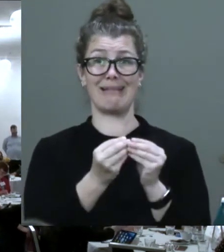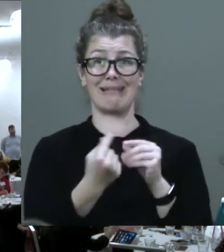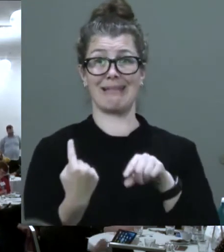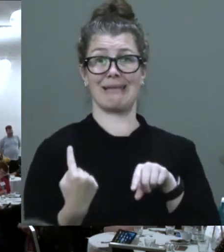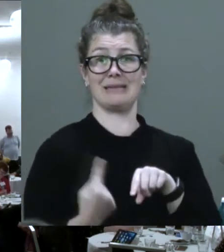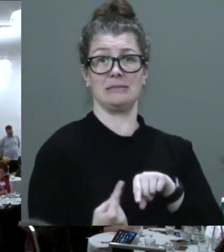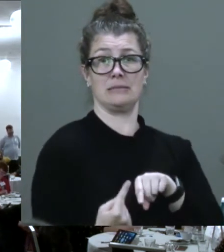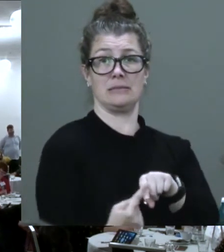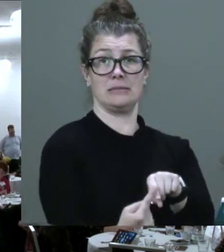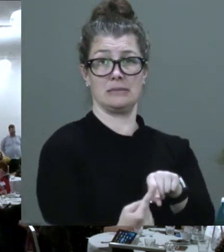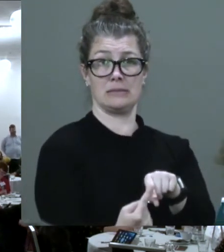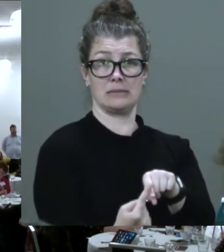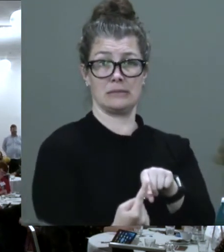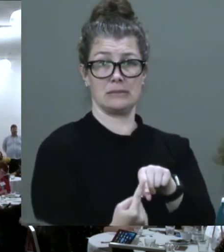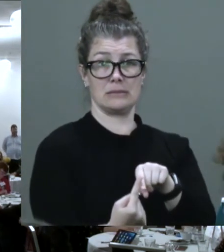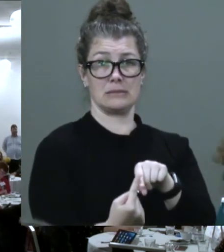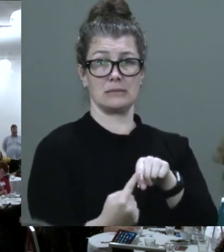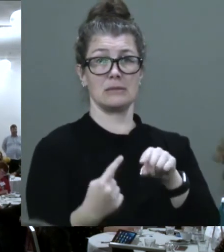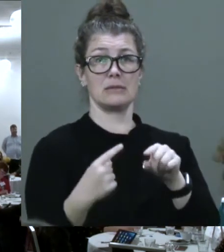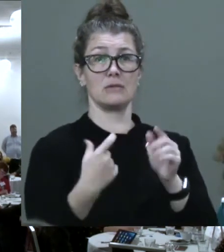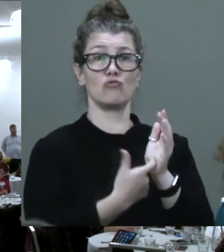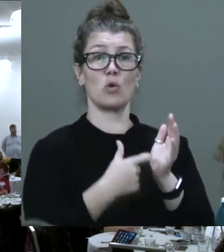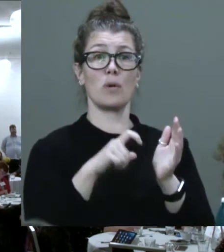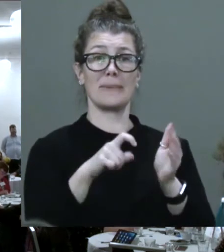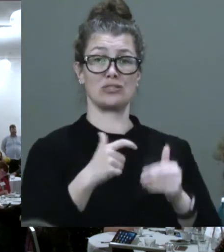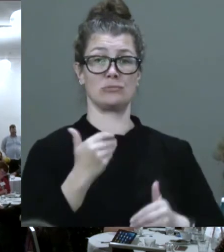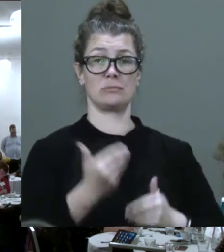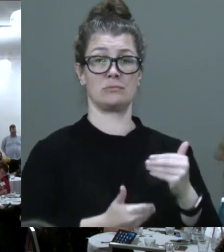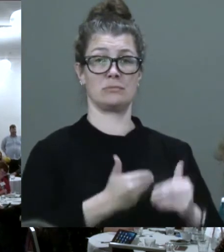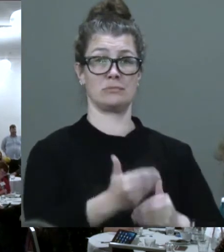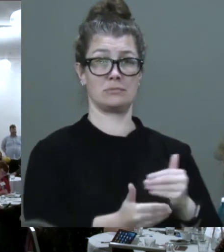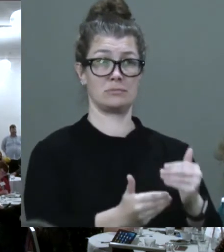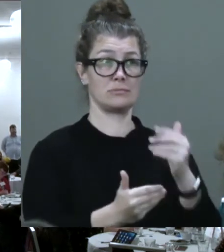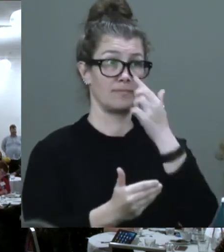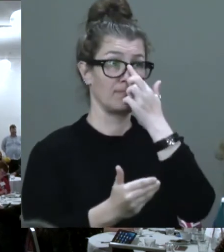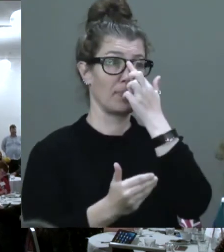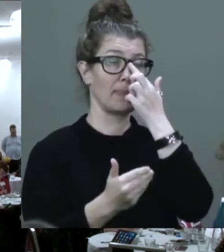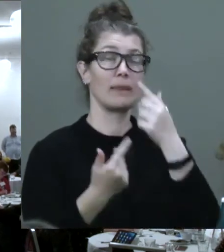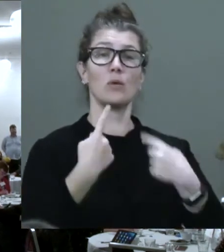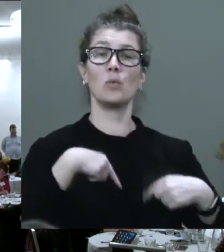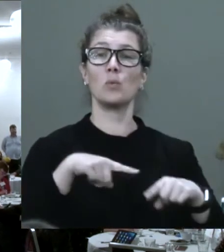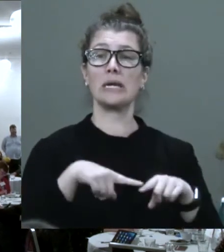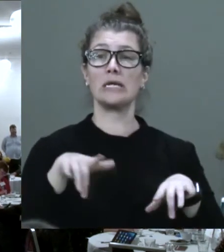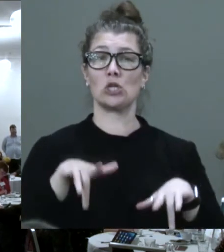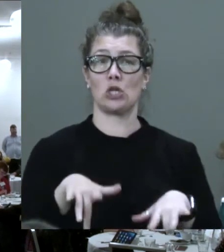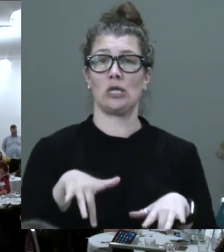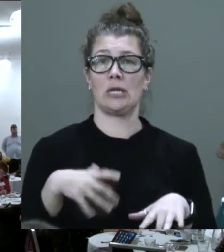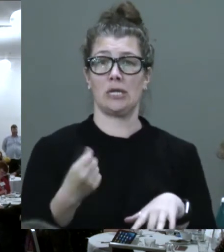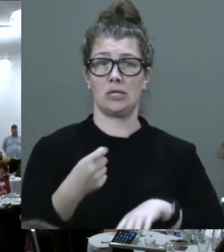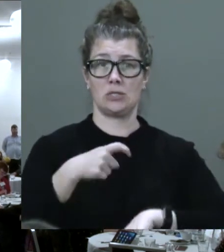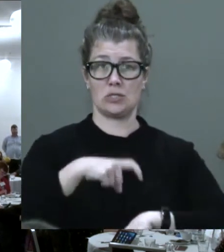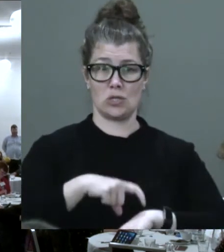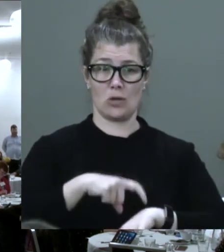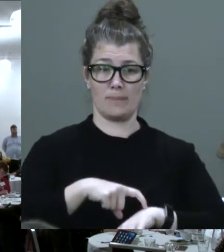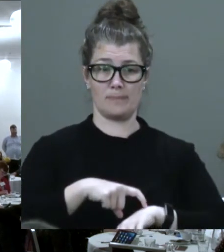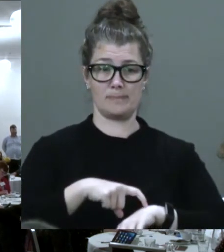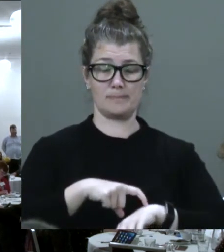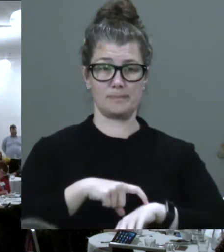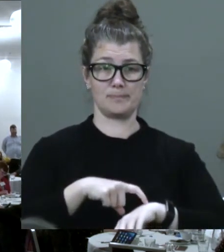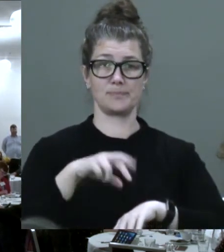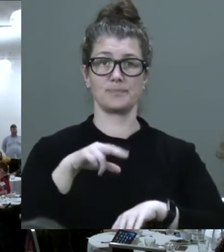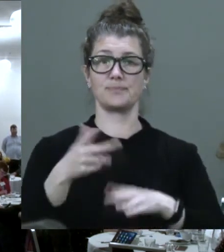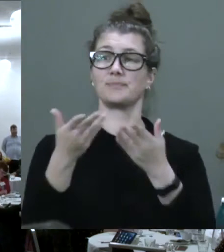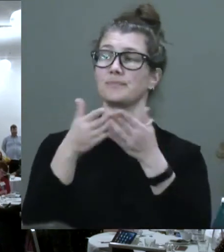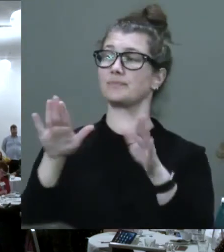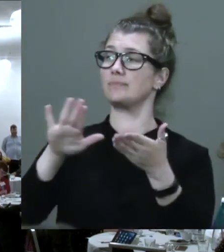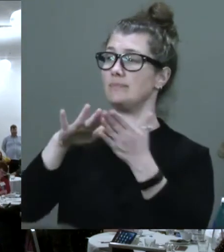this commission is progressing is that we have not yet had the time for those broader community